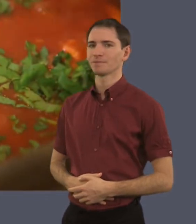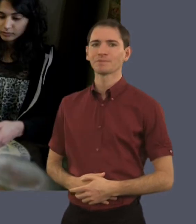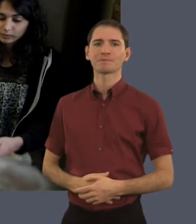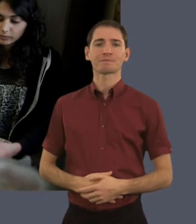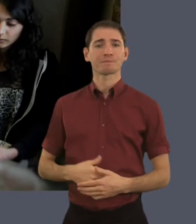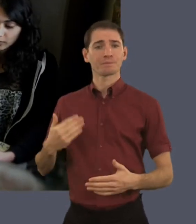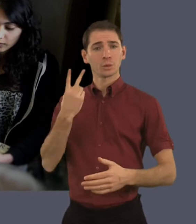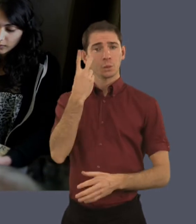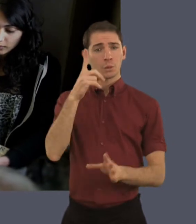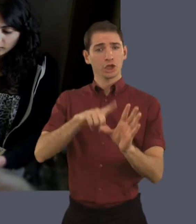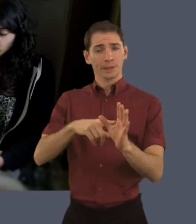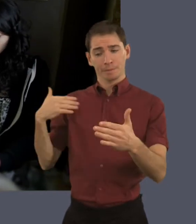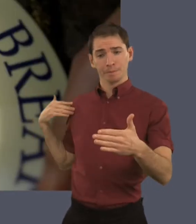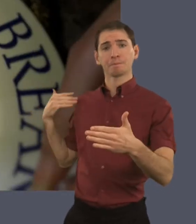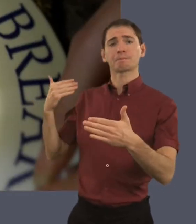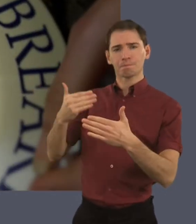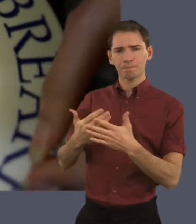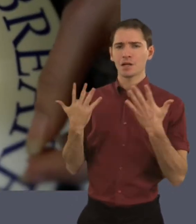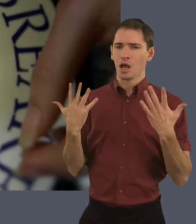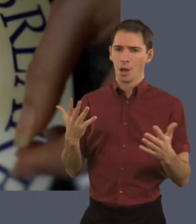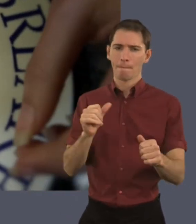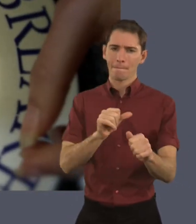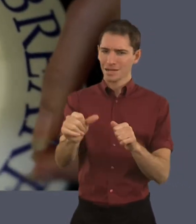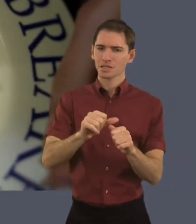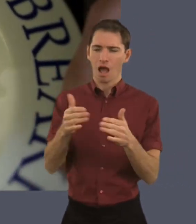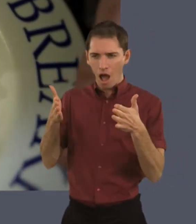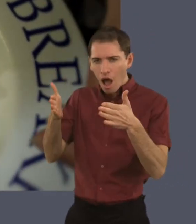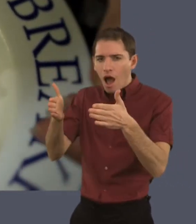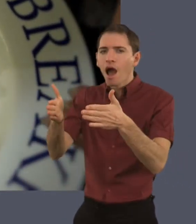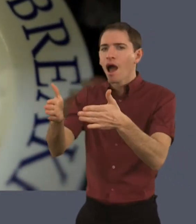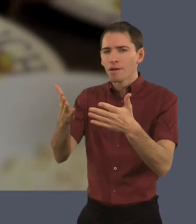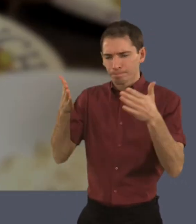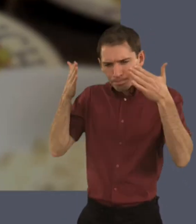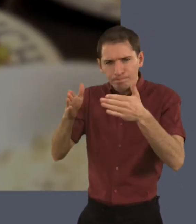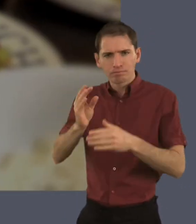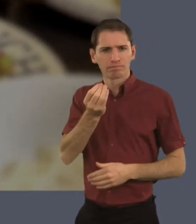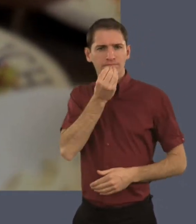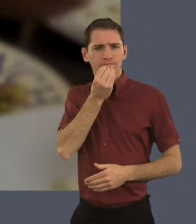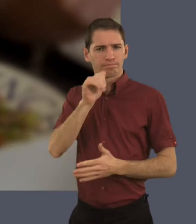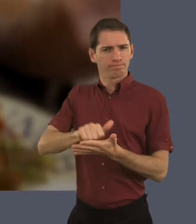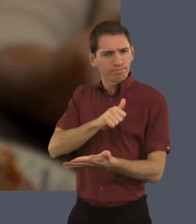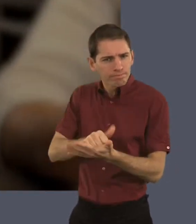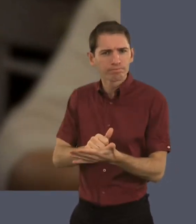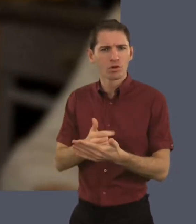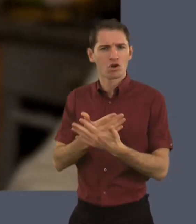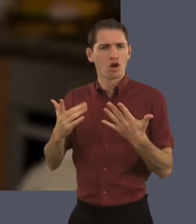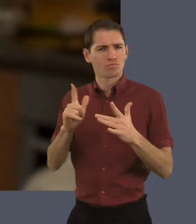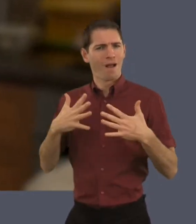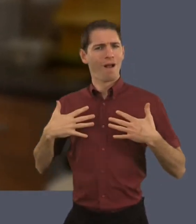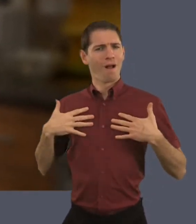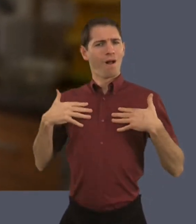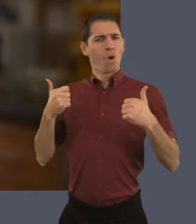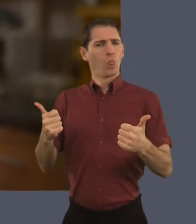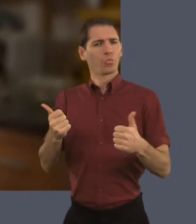Since last two years now, I have been on a right track, doing lot of